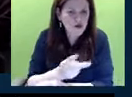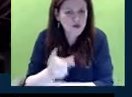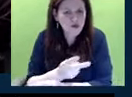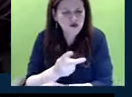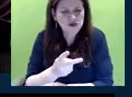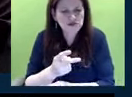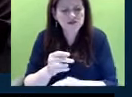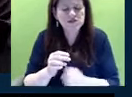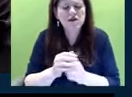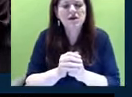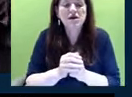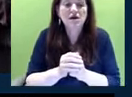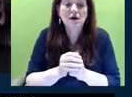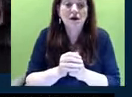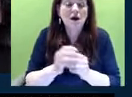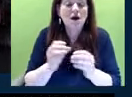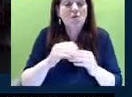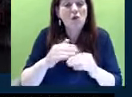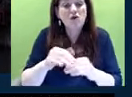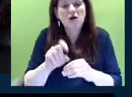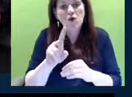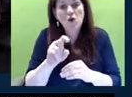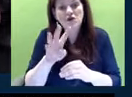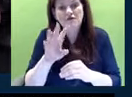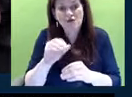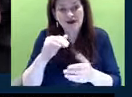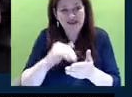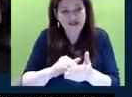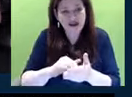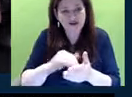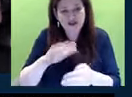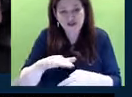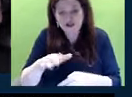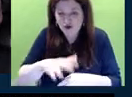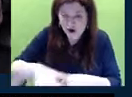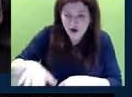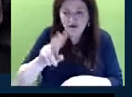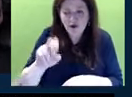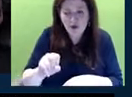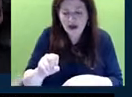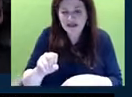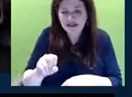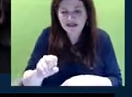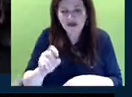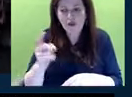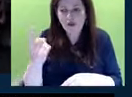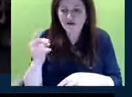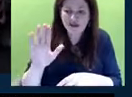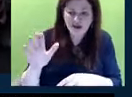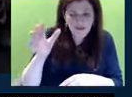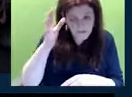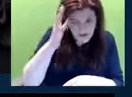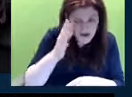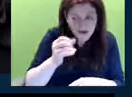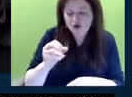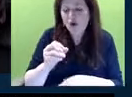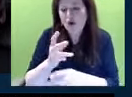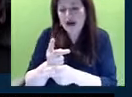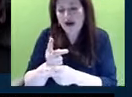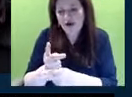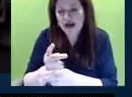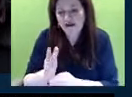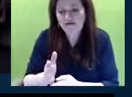and that more than 140,000 children across the country had lost a parent or caregiver to COVID, further